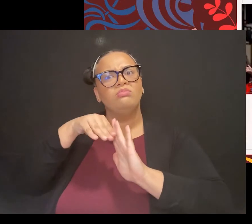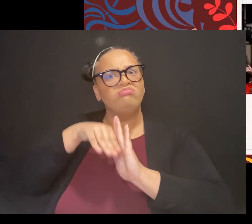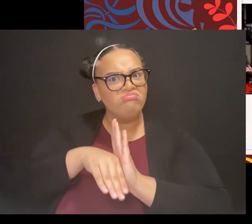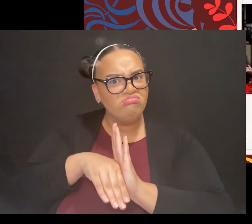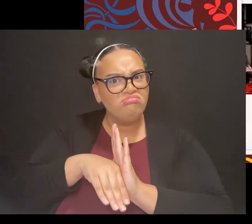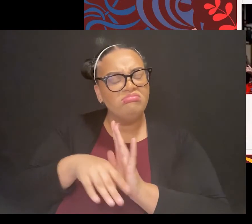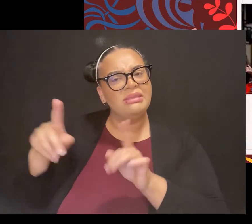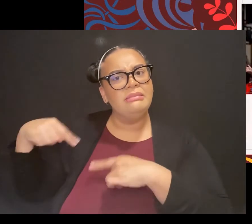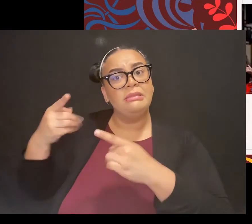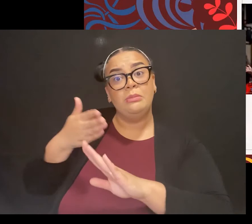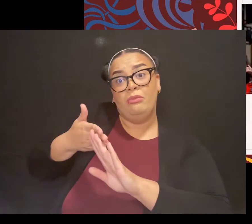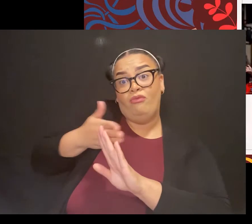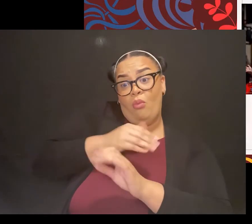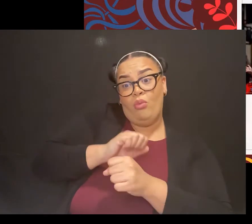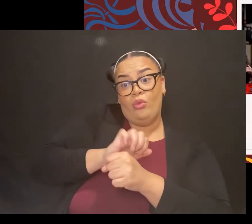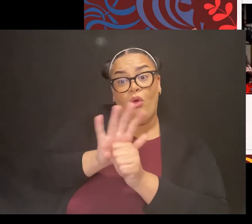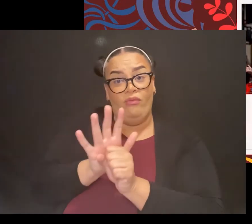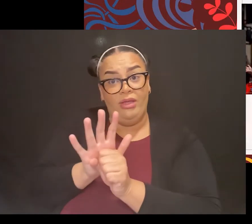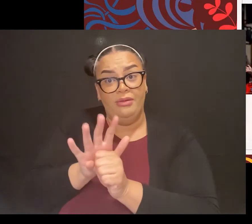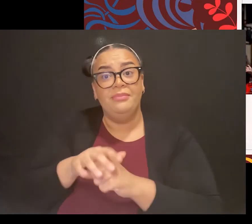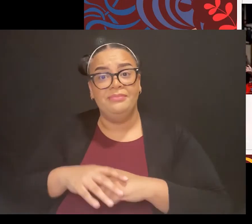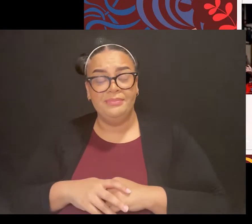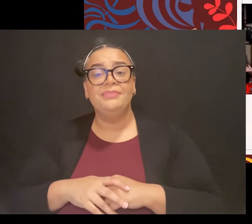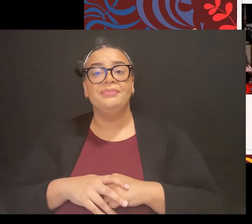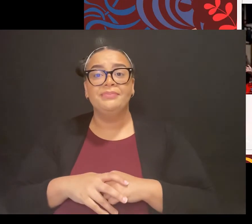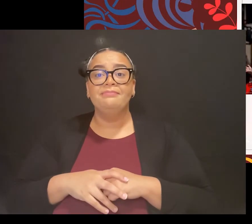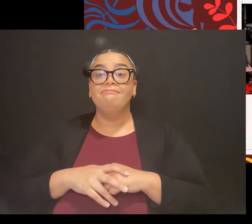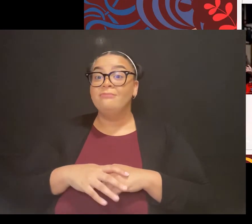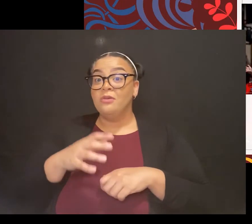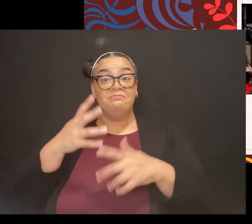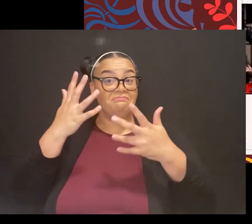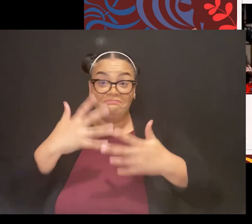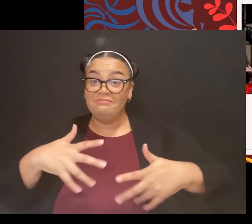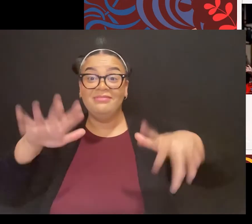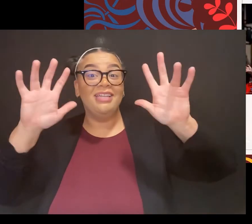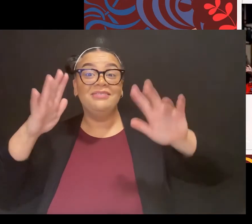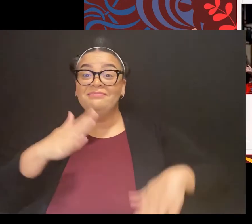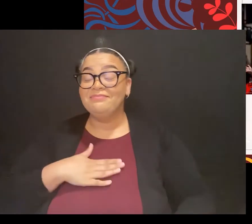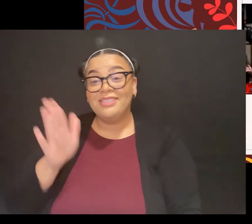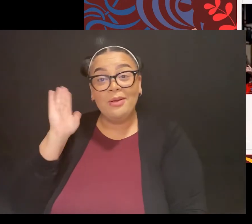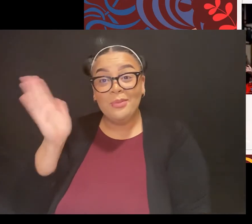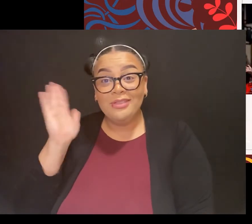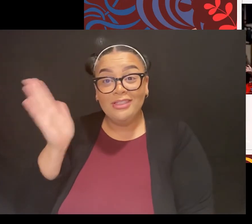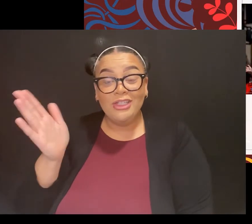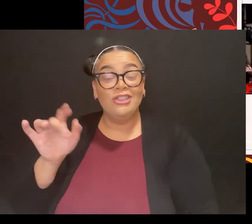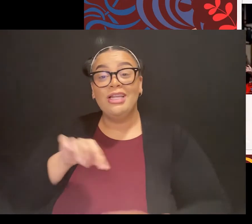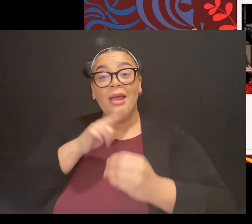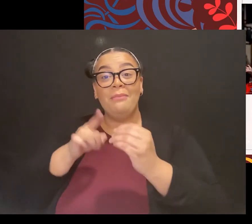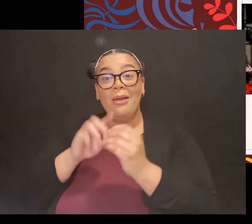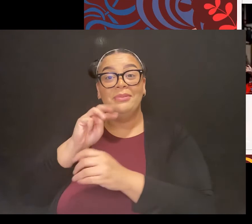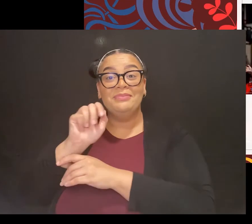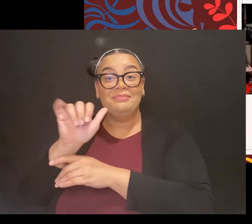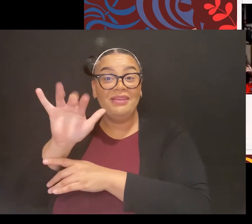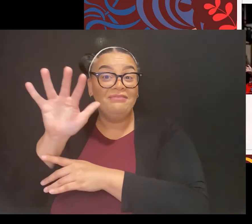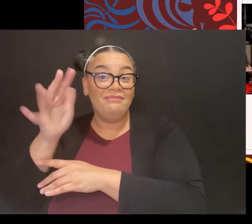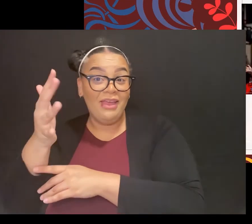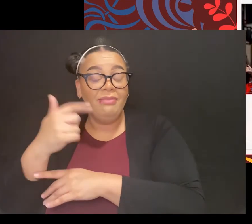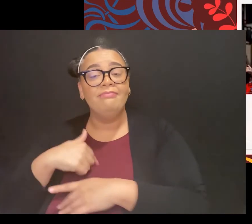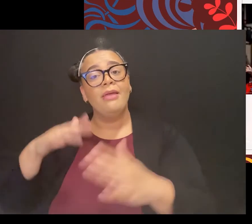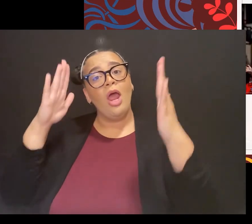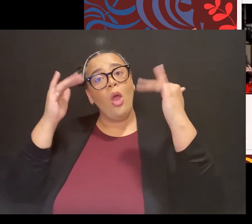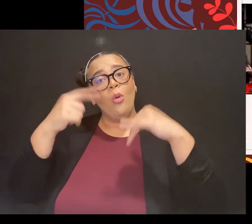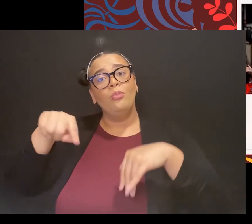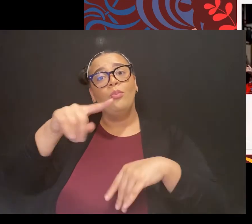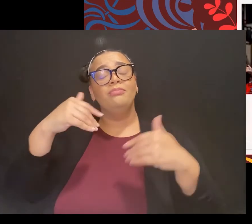So that's it. That's my presentation about Cinco de Mayo. And I hope you have a very good one. Stay safe and have a great time.